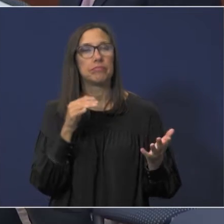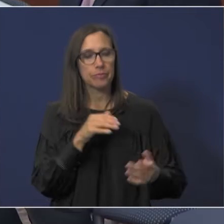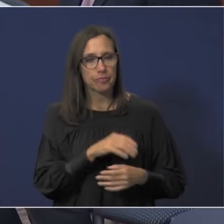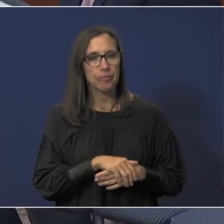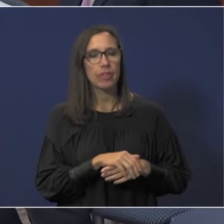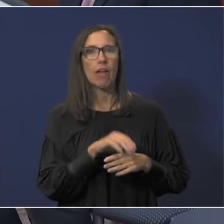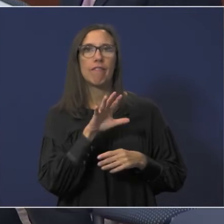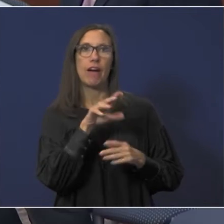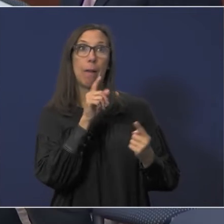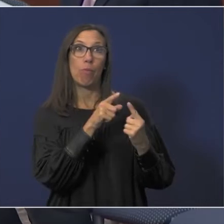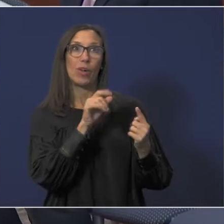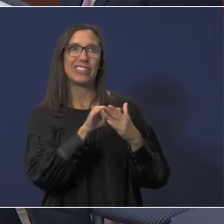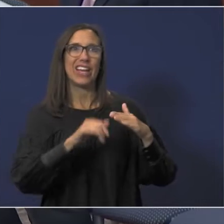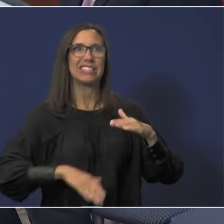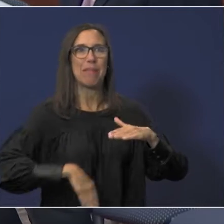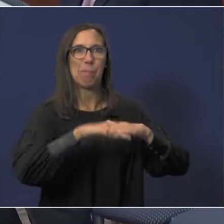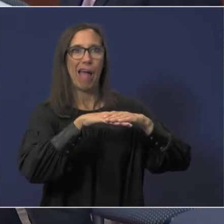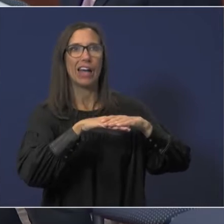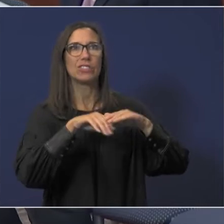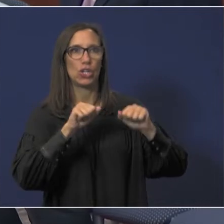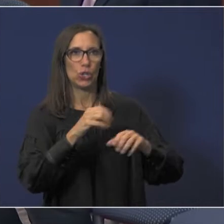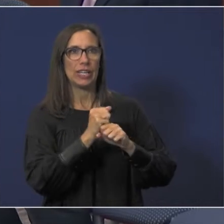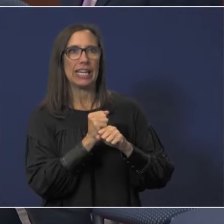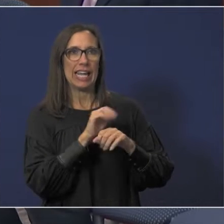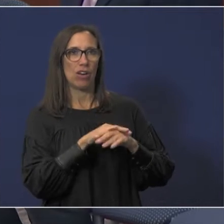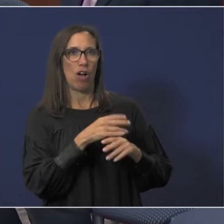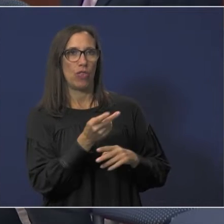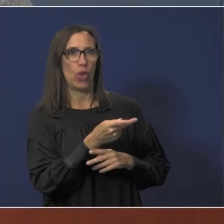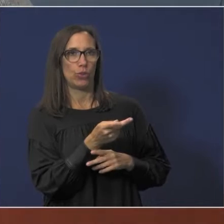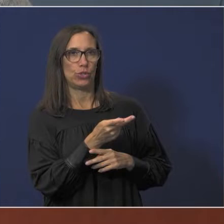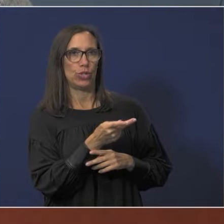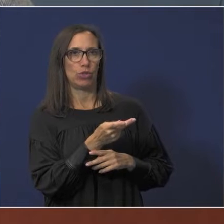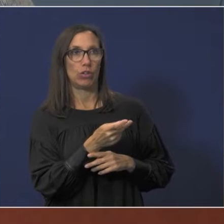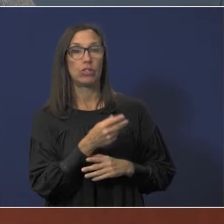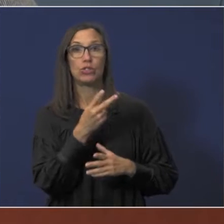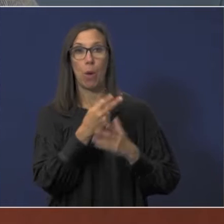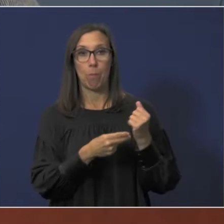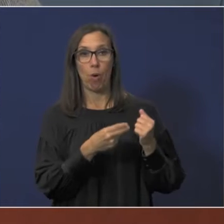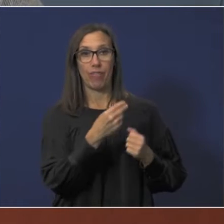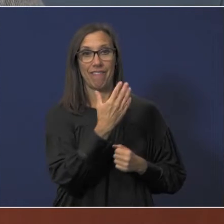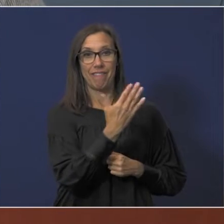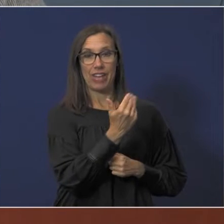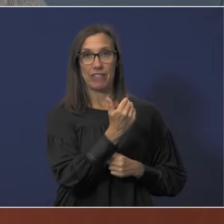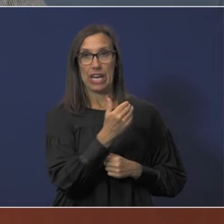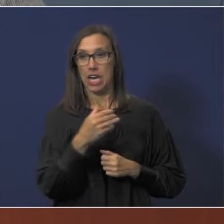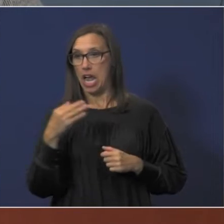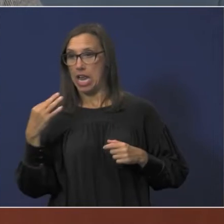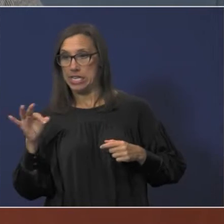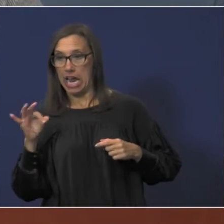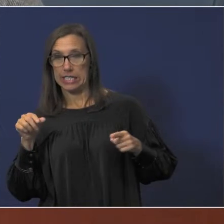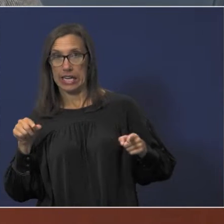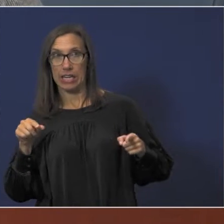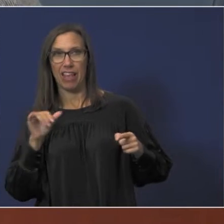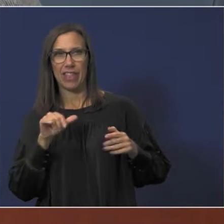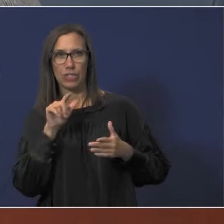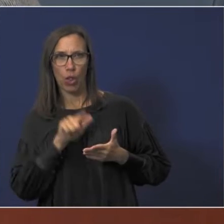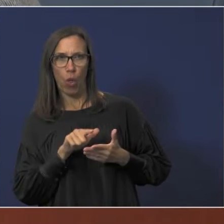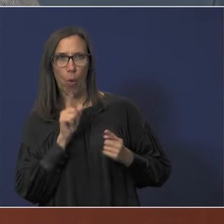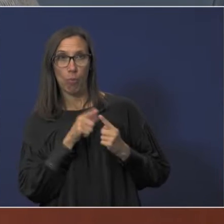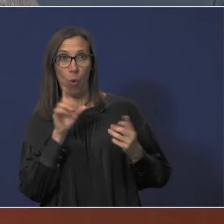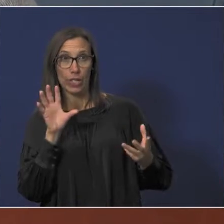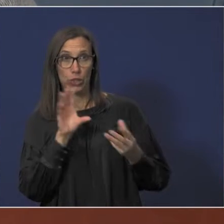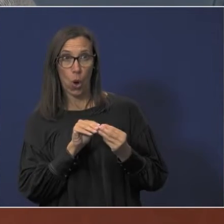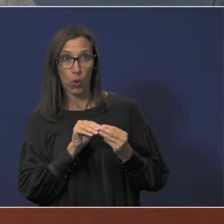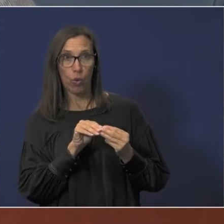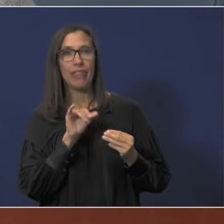Five points is actually the maximum that you can receive on those two. So on both 15 and 19, even though it's a low point total,